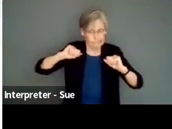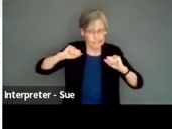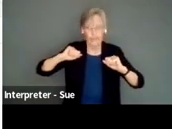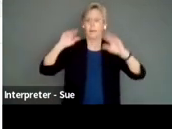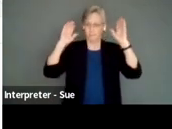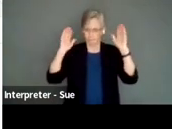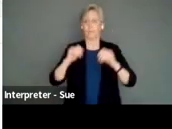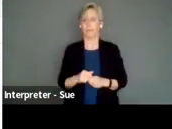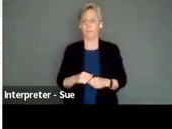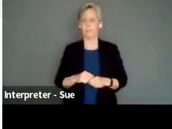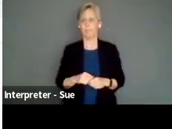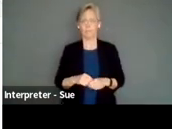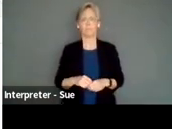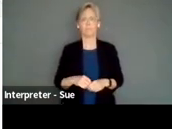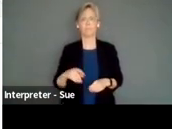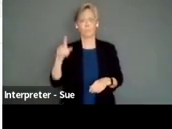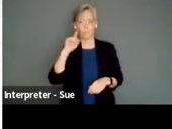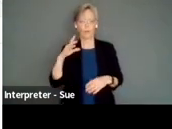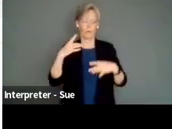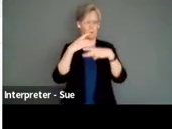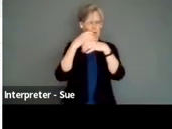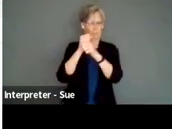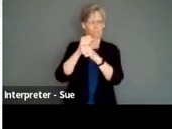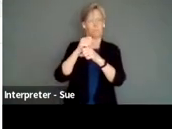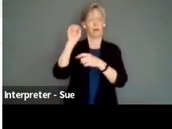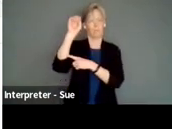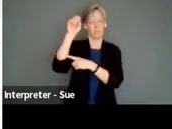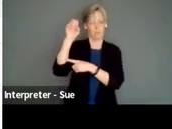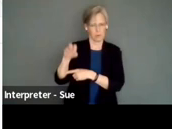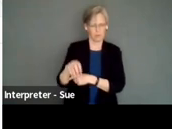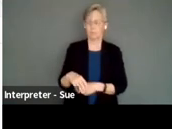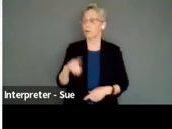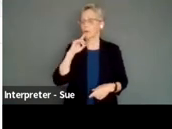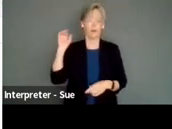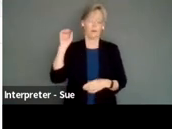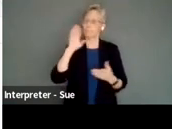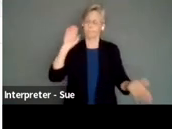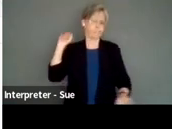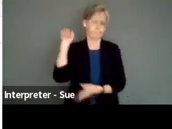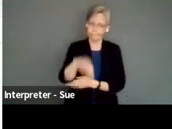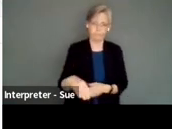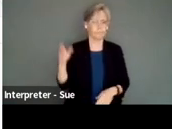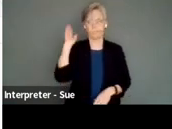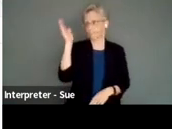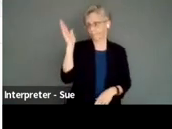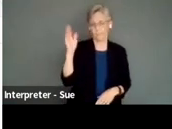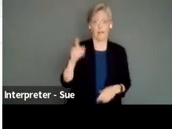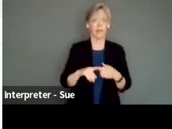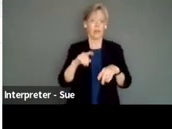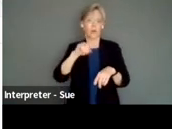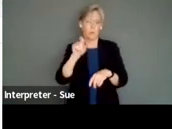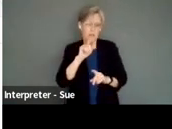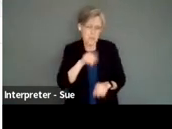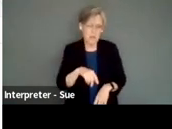There we go. So I'm just going to do a presentation overview. So we're going to run through the entire presentation and time for question and answers.